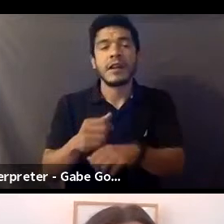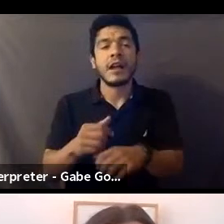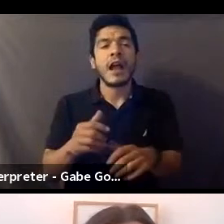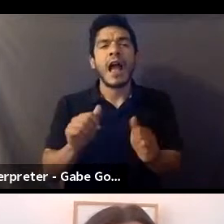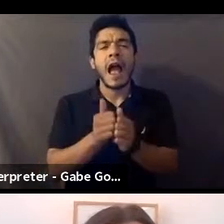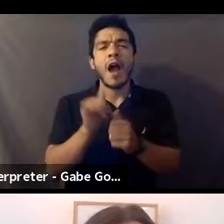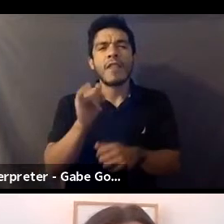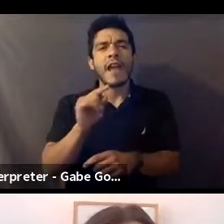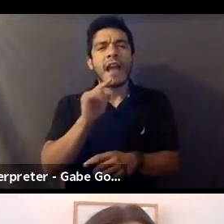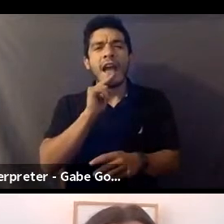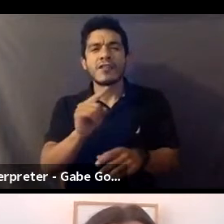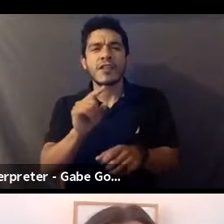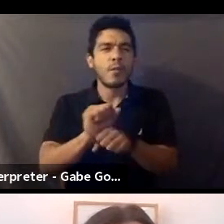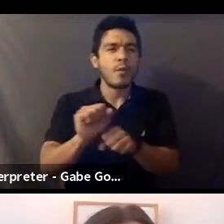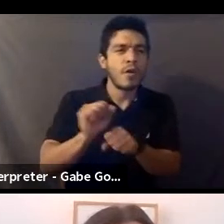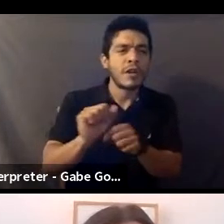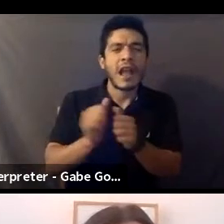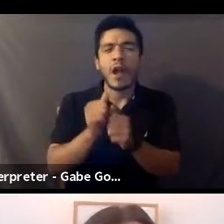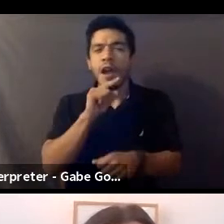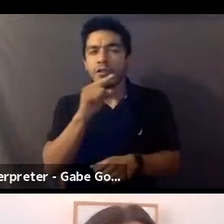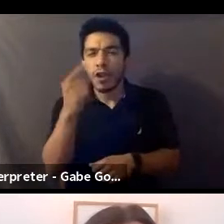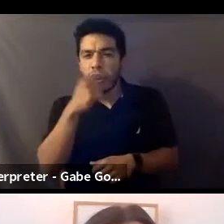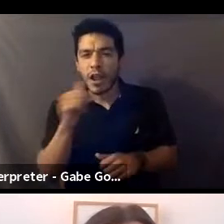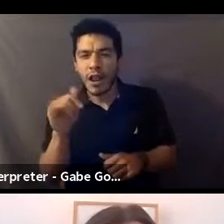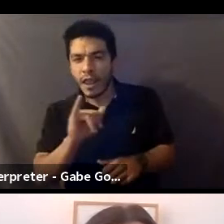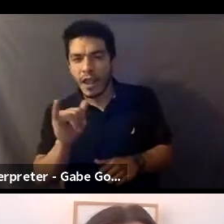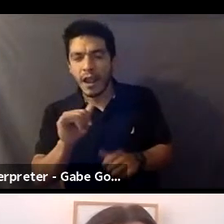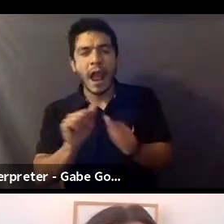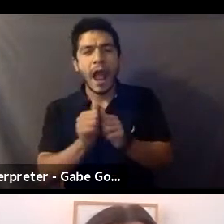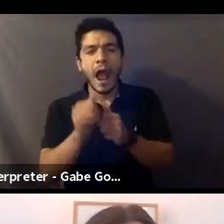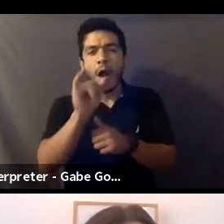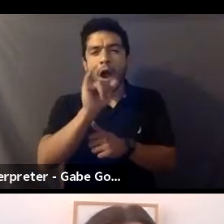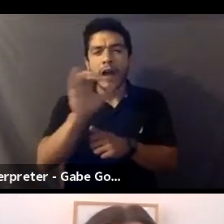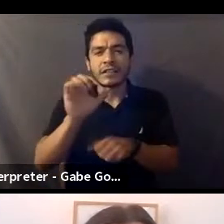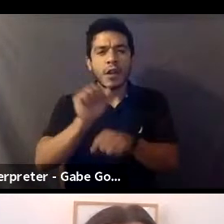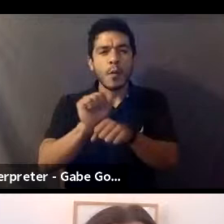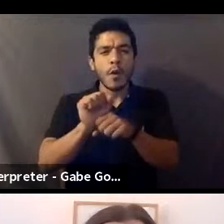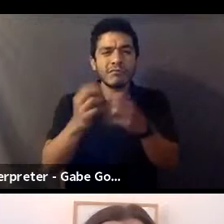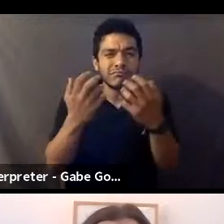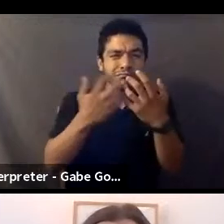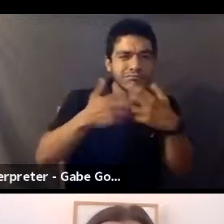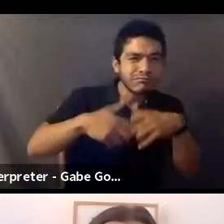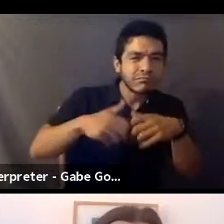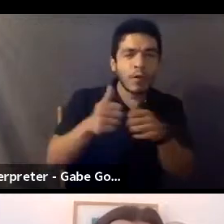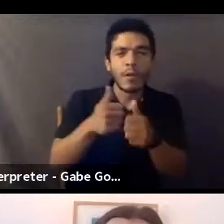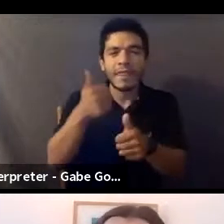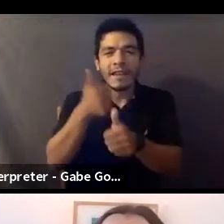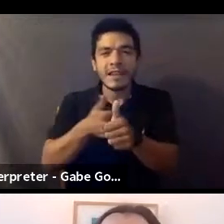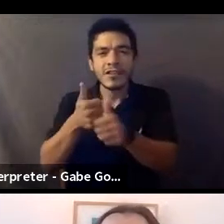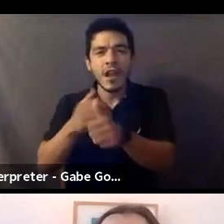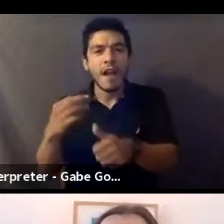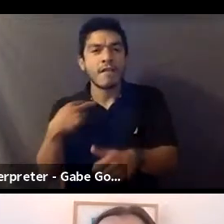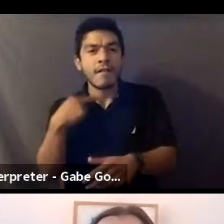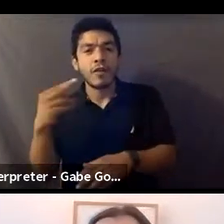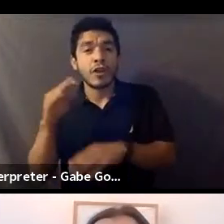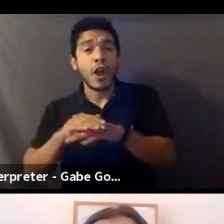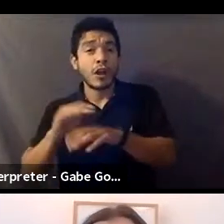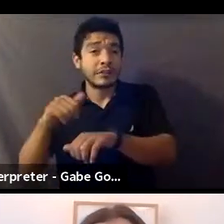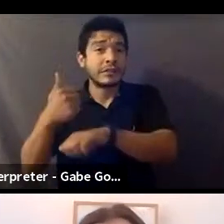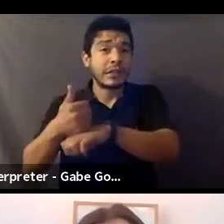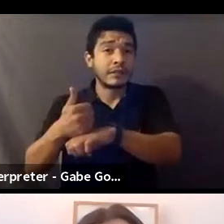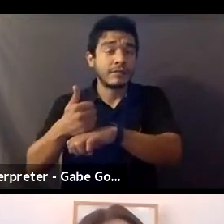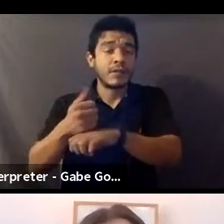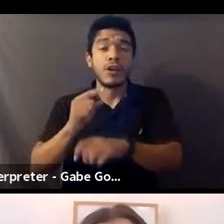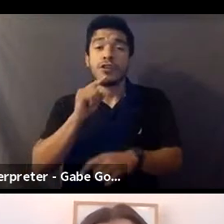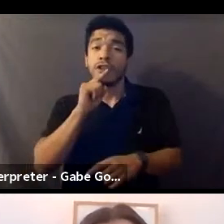rolls out, how intimacy coordinators work well with each of the voices that are on a set, certainly as